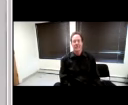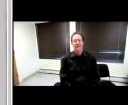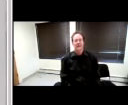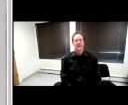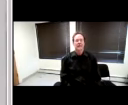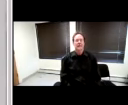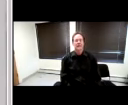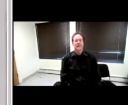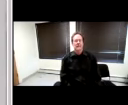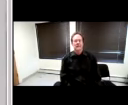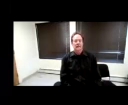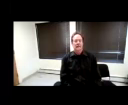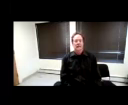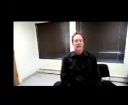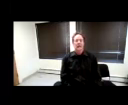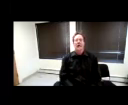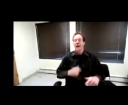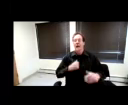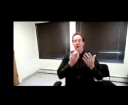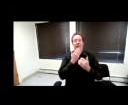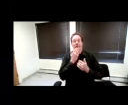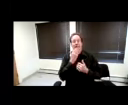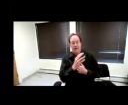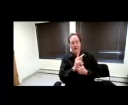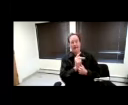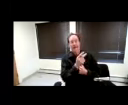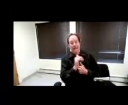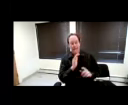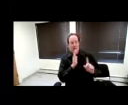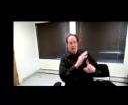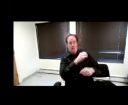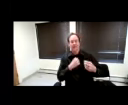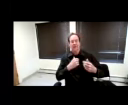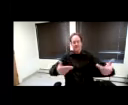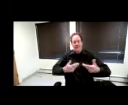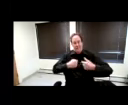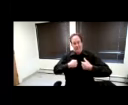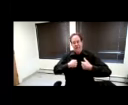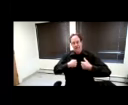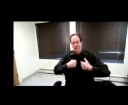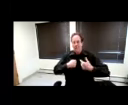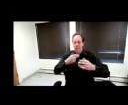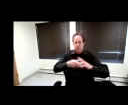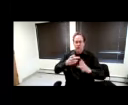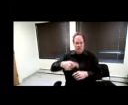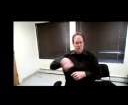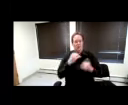So, I just want to thank Kathy and her office for inviting me to join you all today. Like Kathy said,